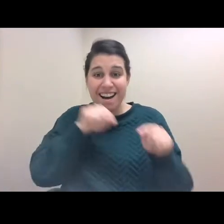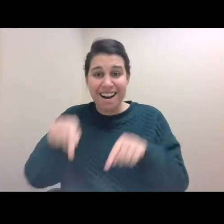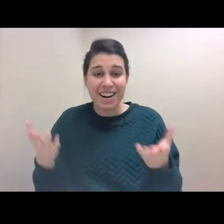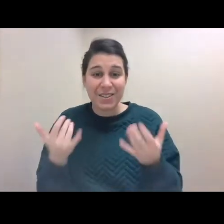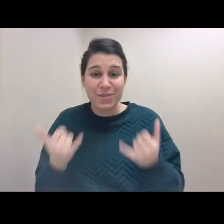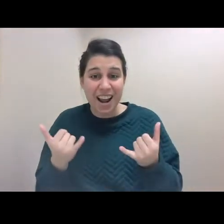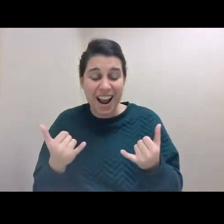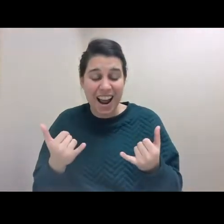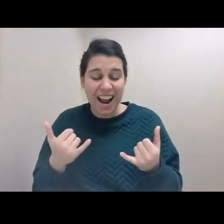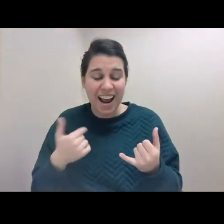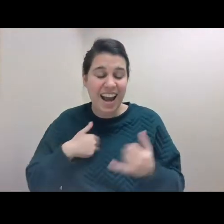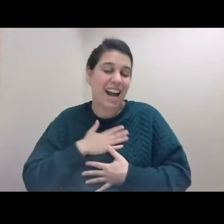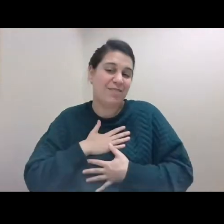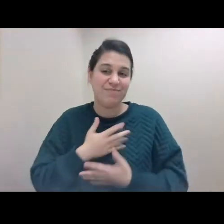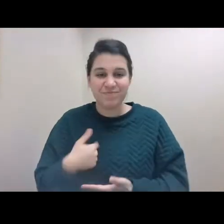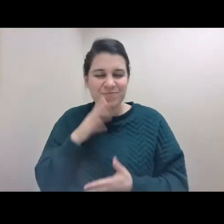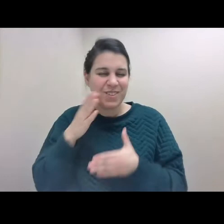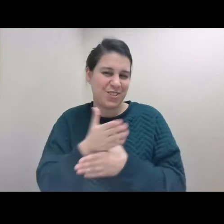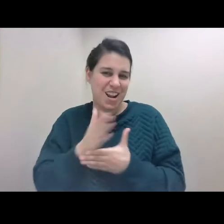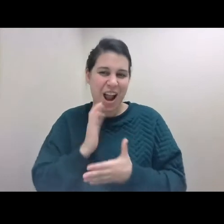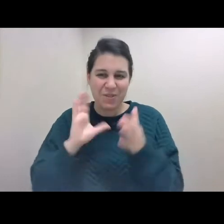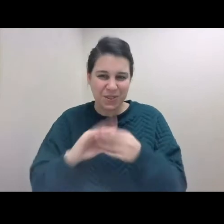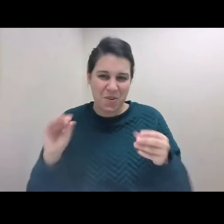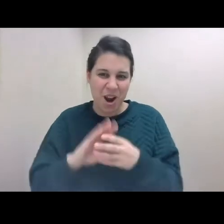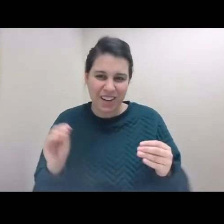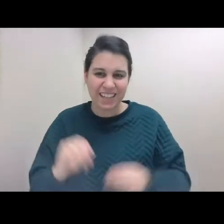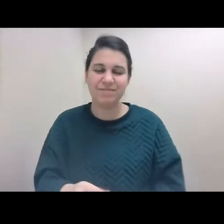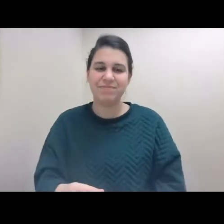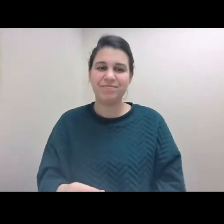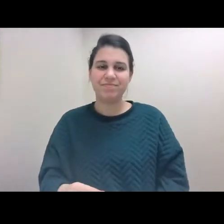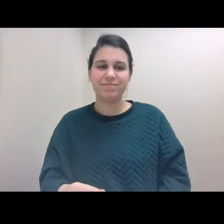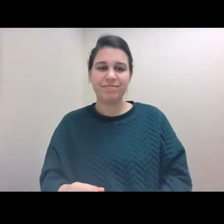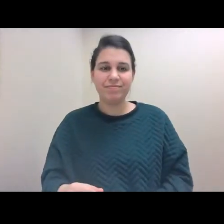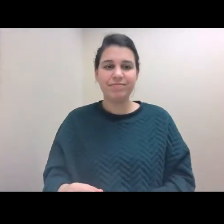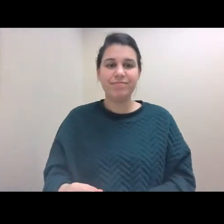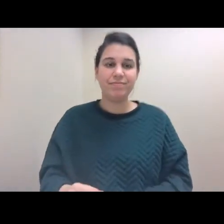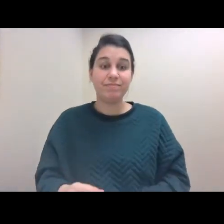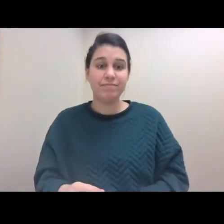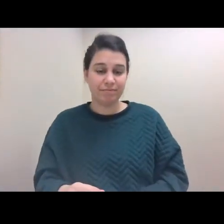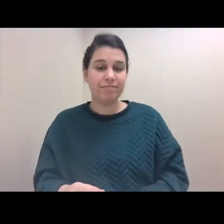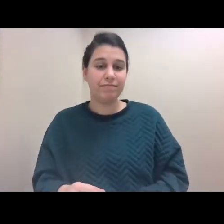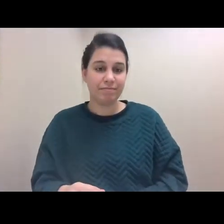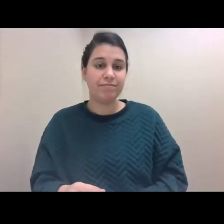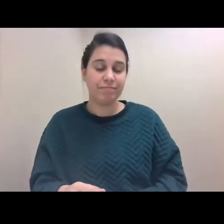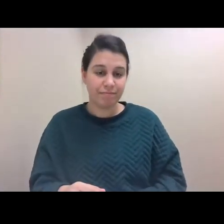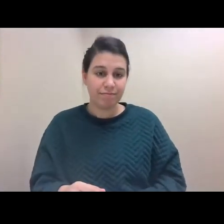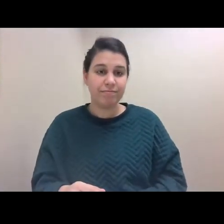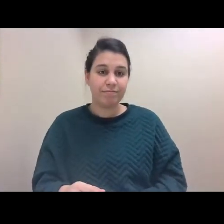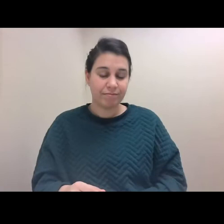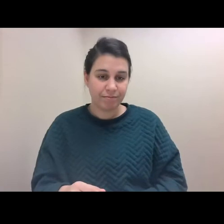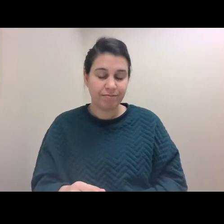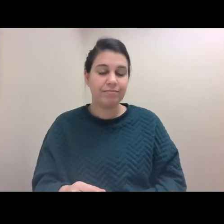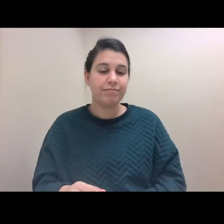you to share our story. Basically, I would like to share our story. We are living turbulent times. You have been reading